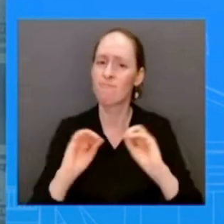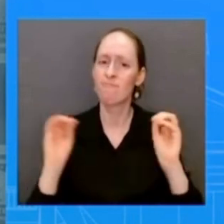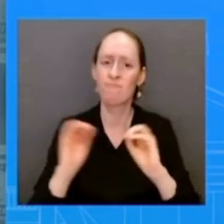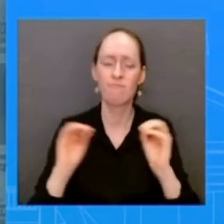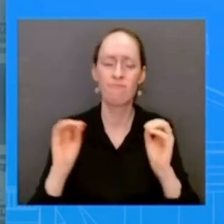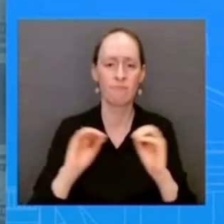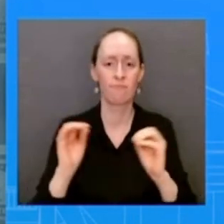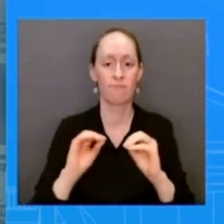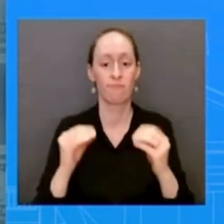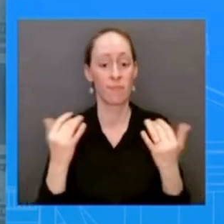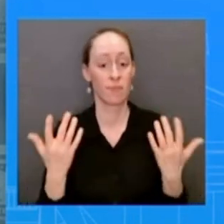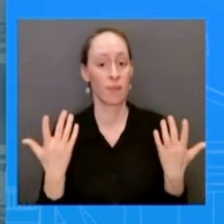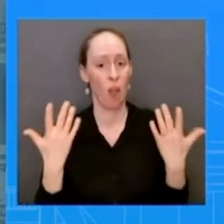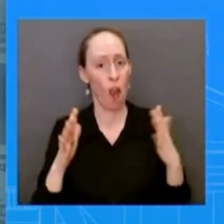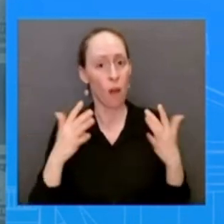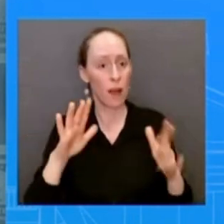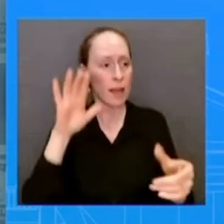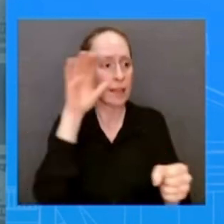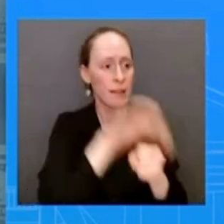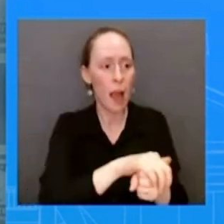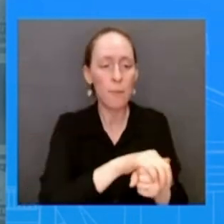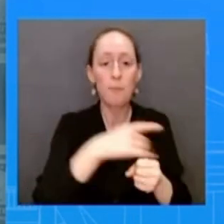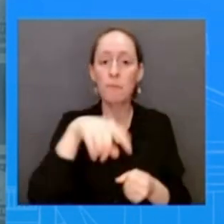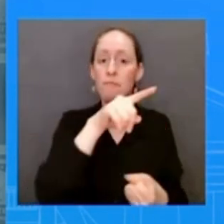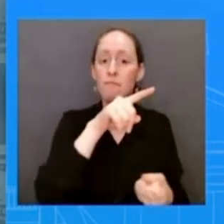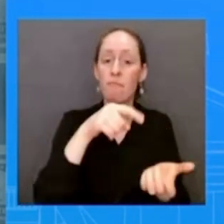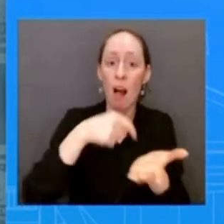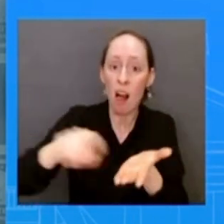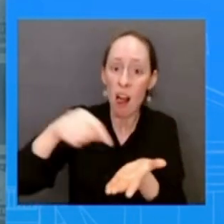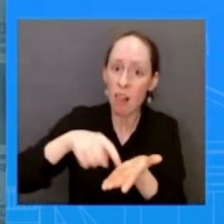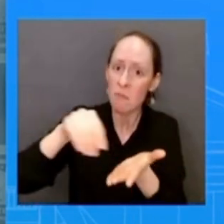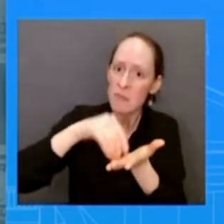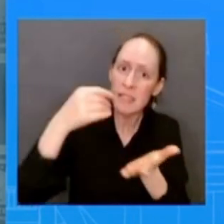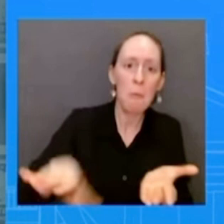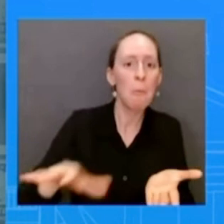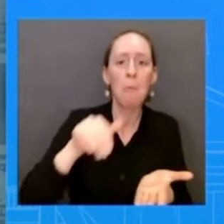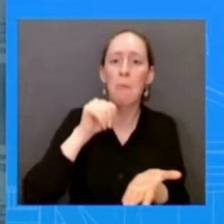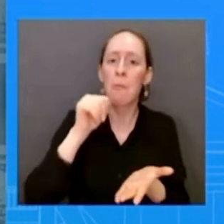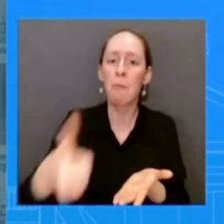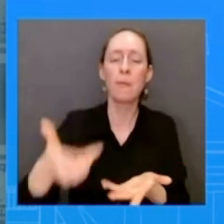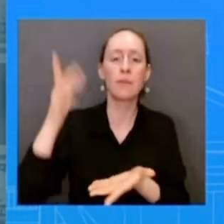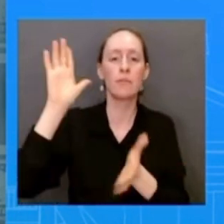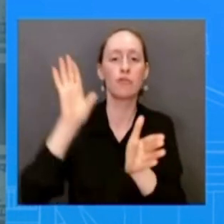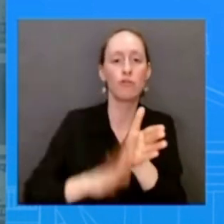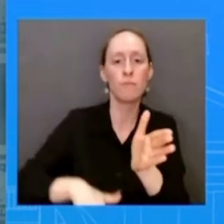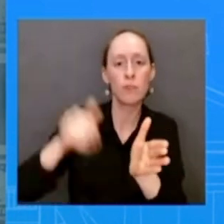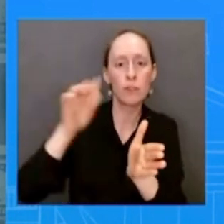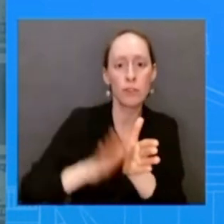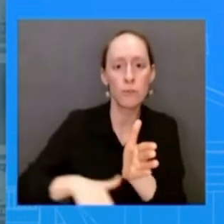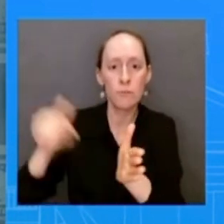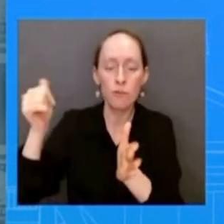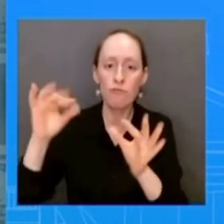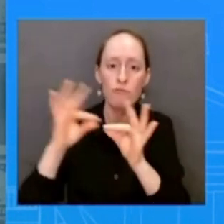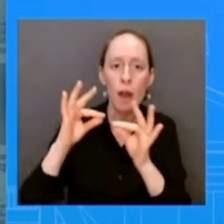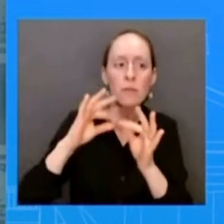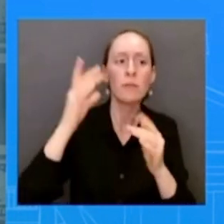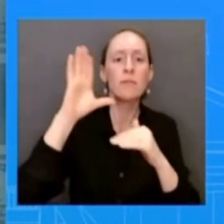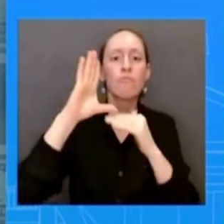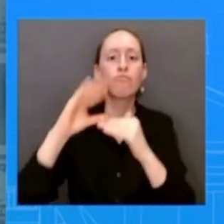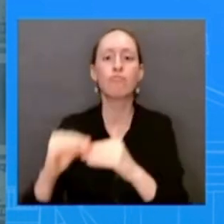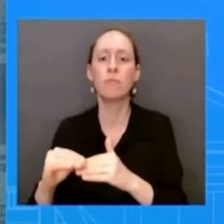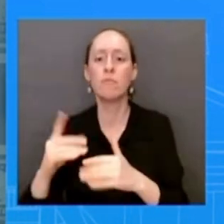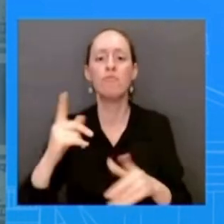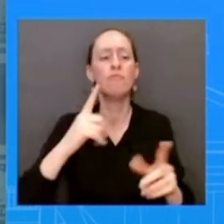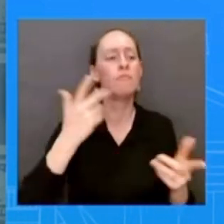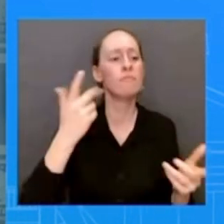drugs for chronic conditions and lower behavioral health care costs as well instead of cutting benefits as maga republicans in